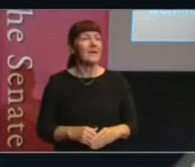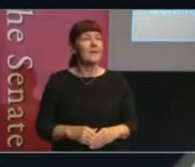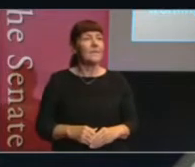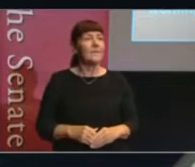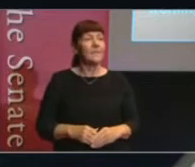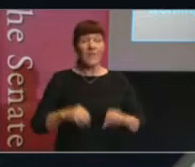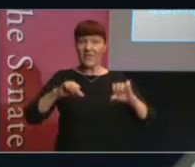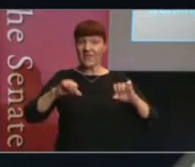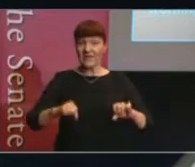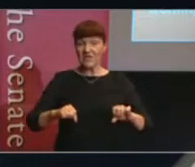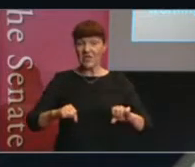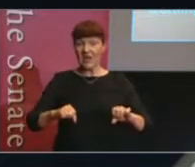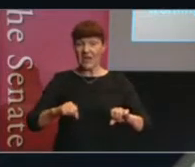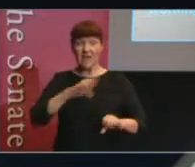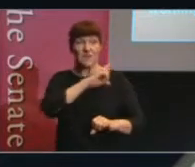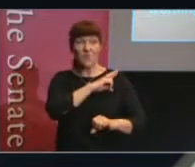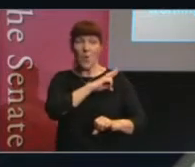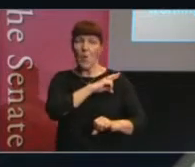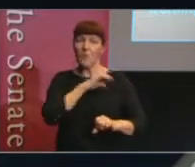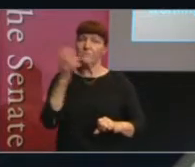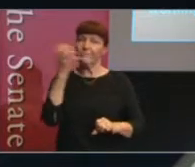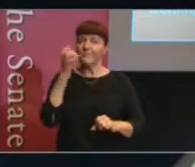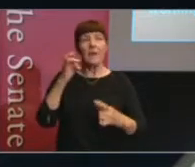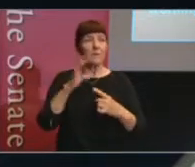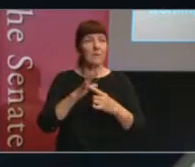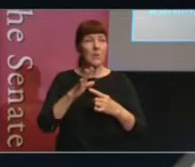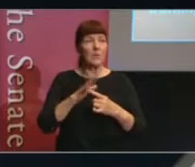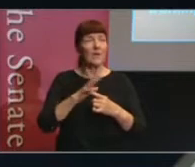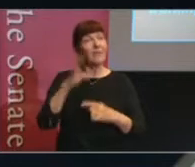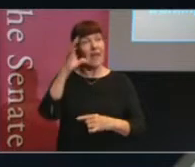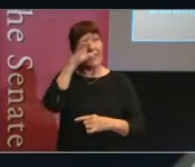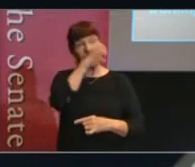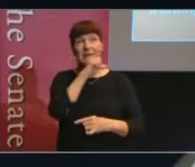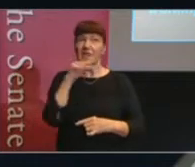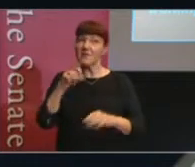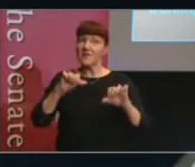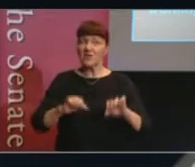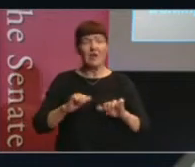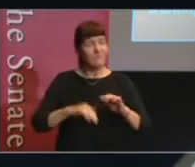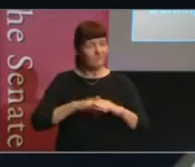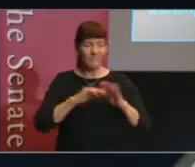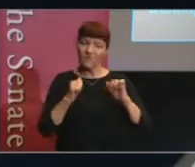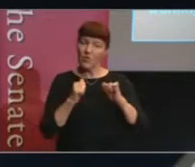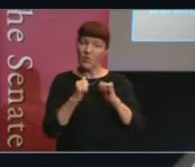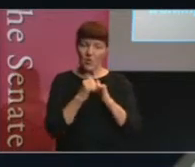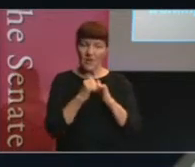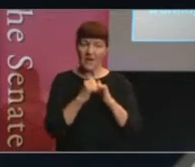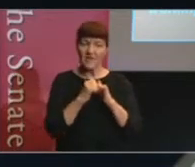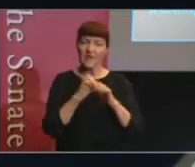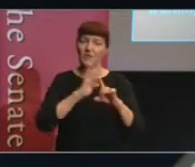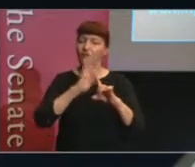chair's role is central. And the expectations we should have from the chair, I think I totally agree with you, need to be elevated.